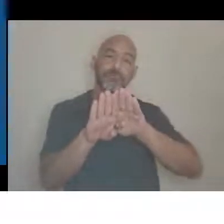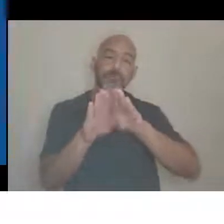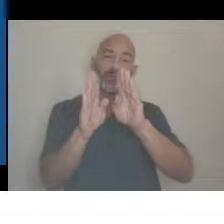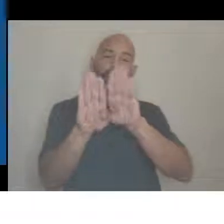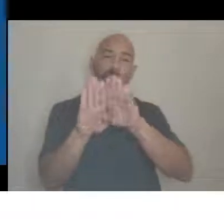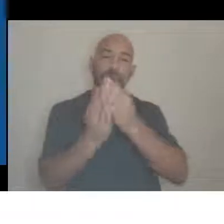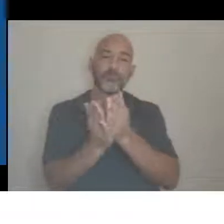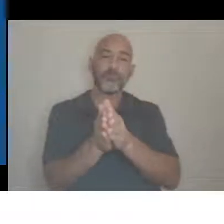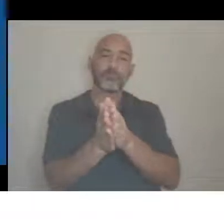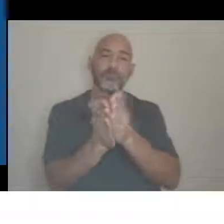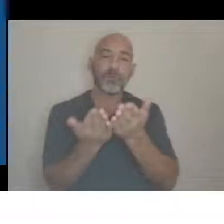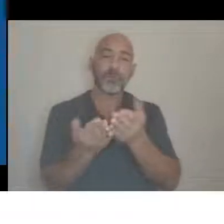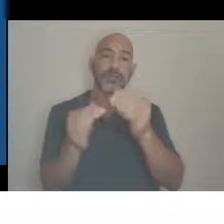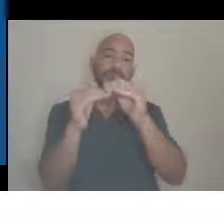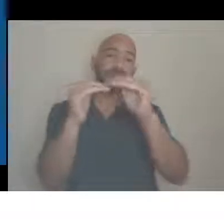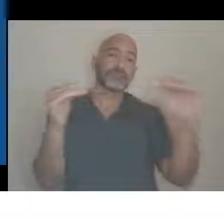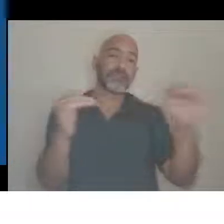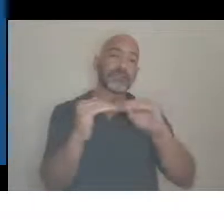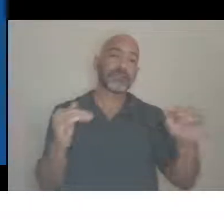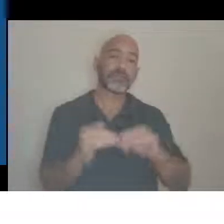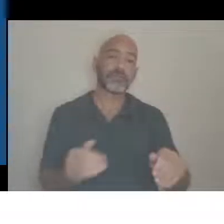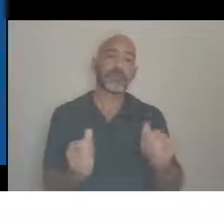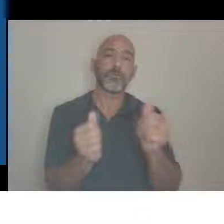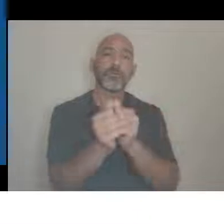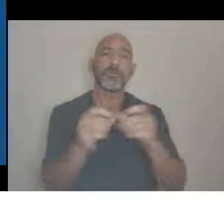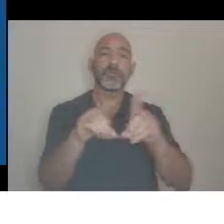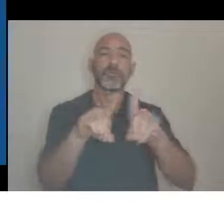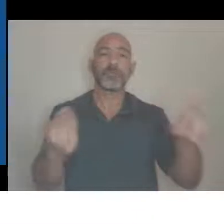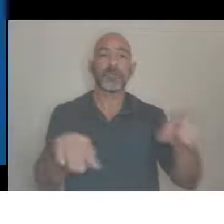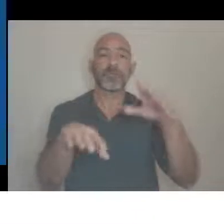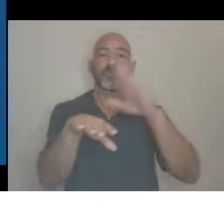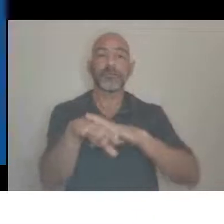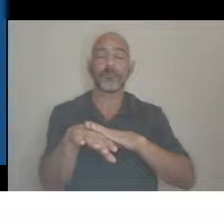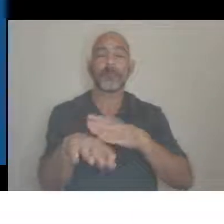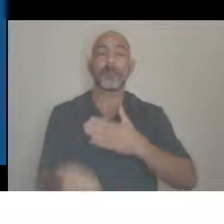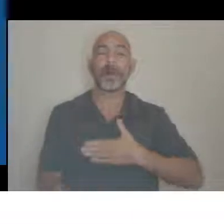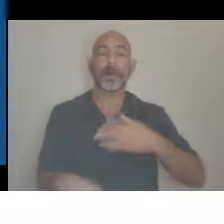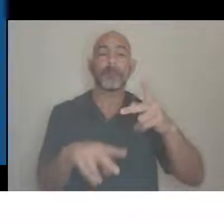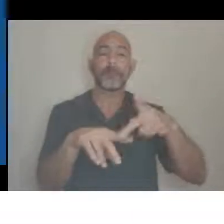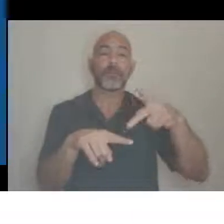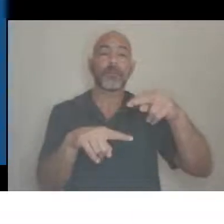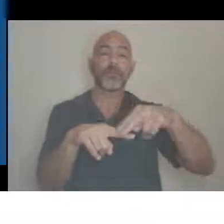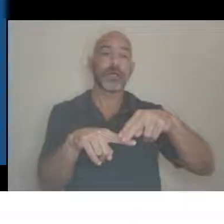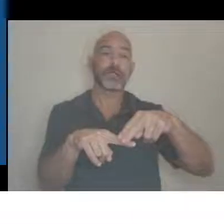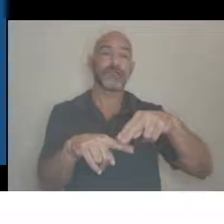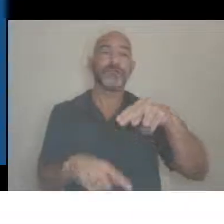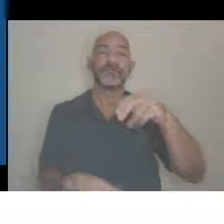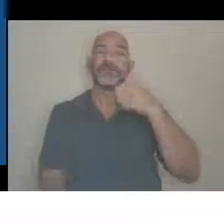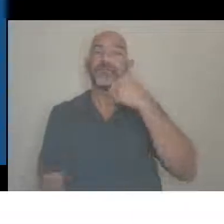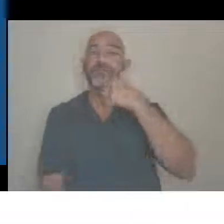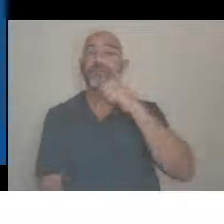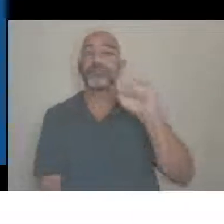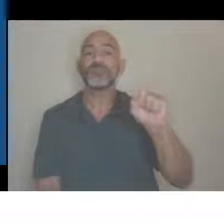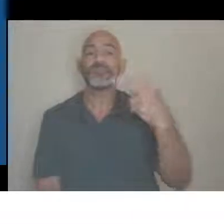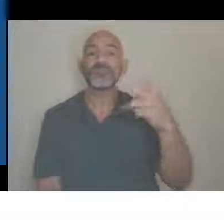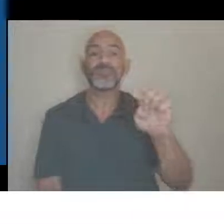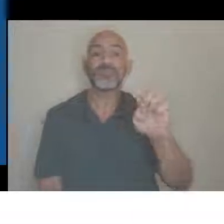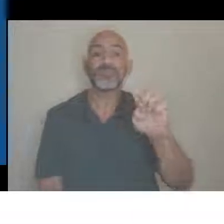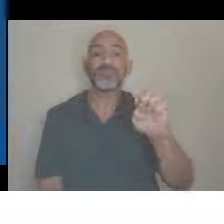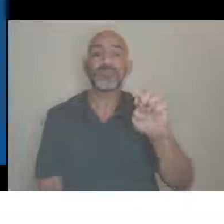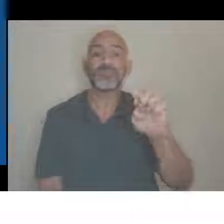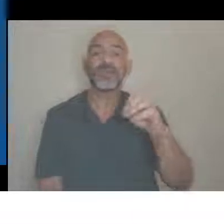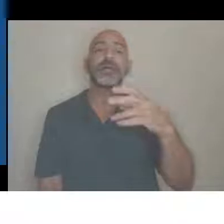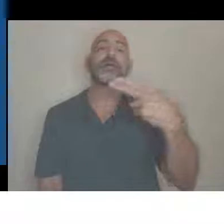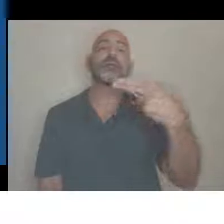and her. So Disability Rights Louisiana. Disability Rights Louisiana is the